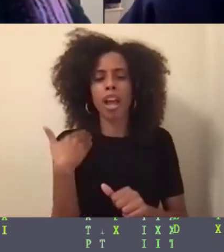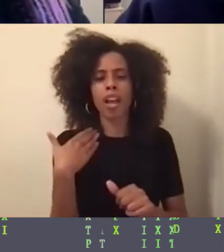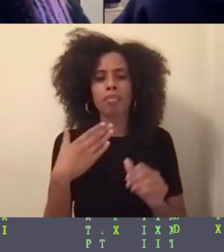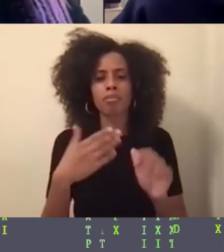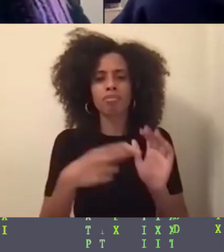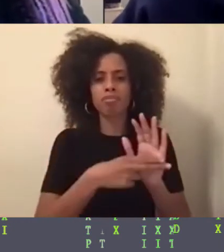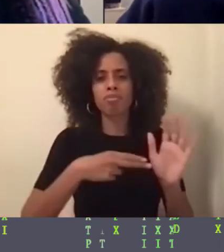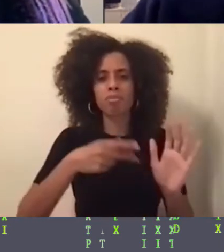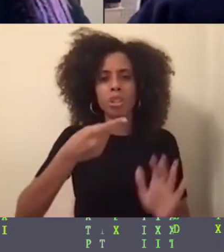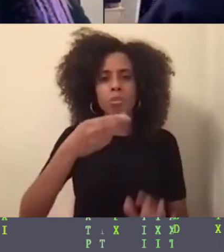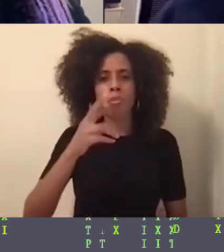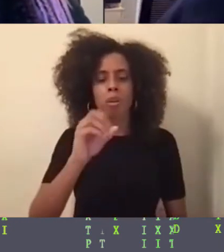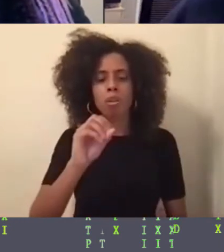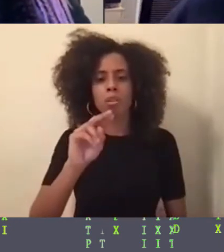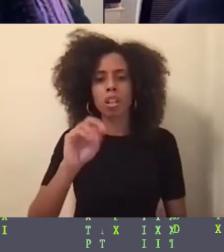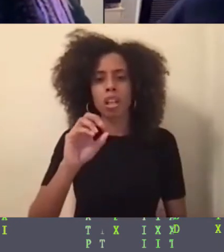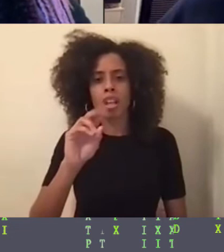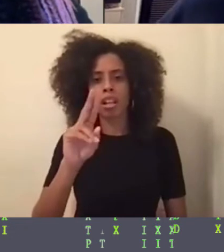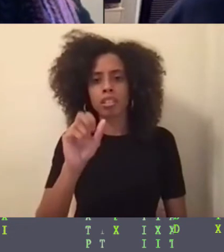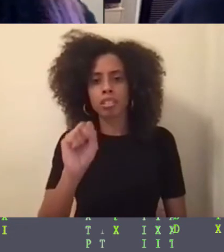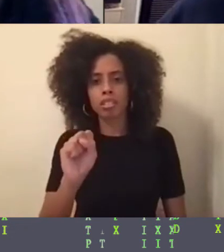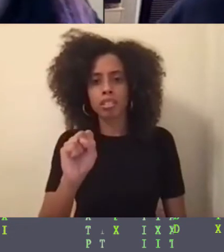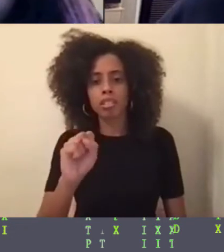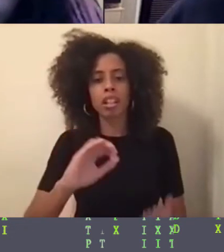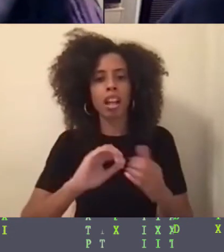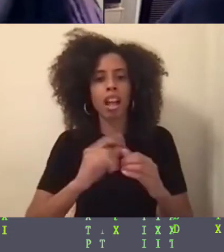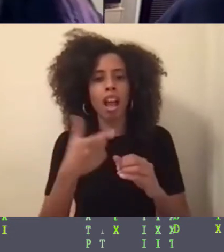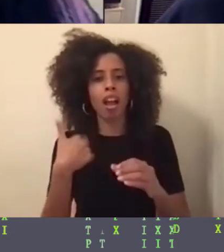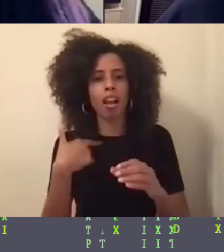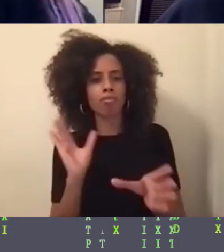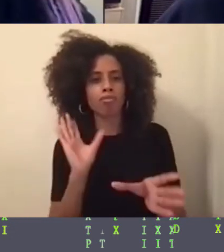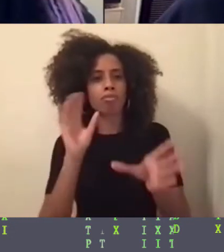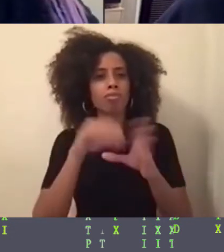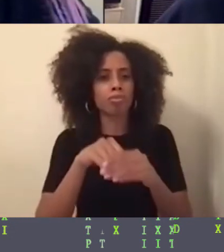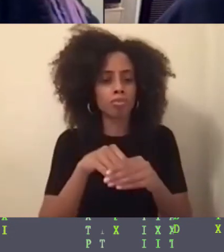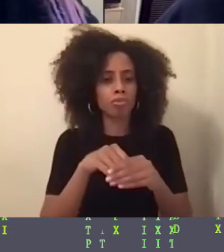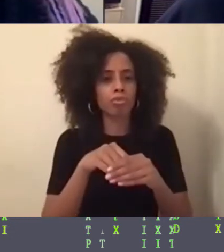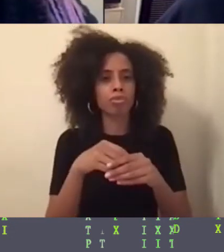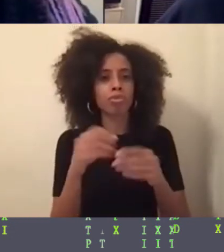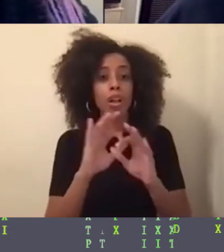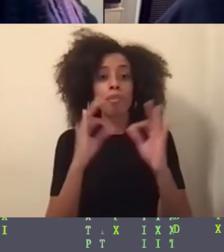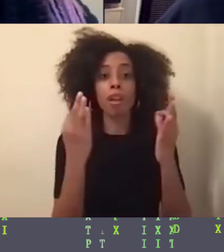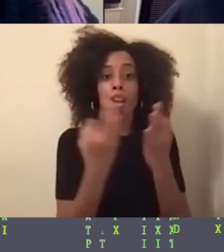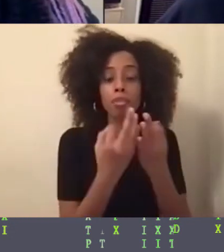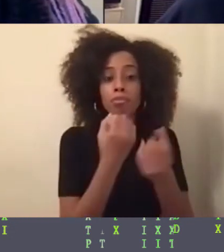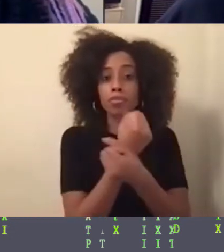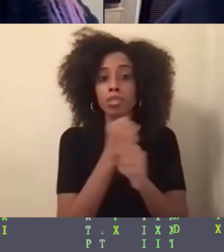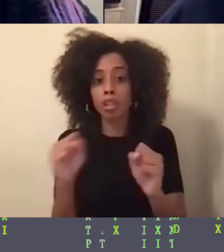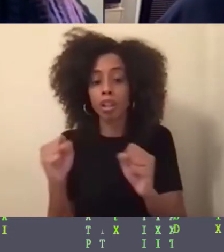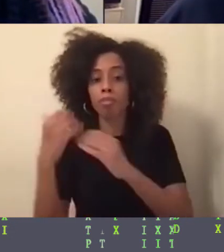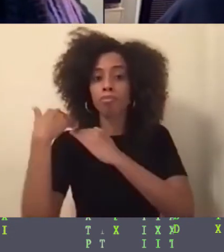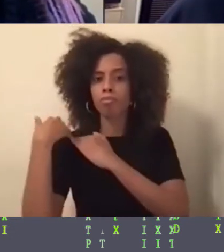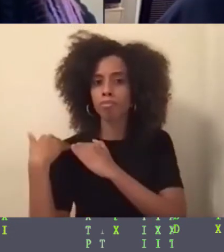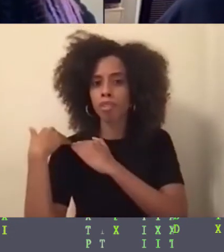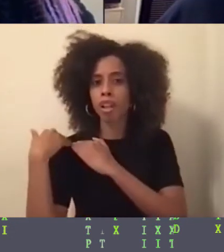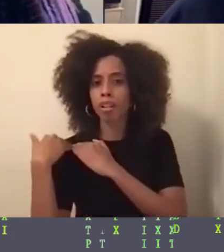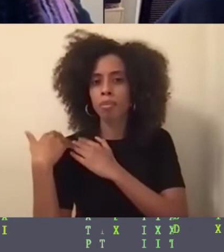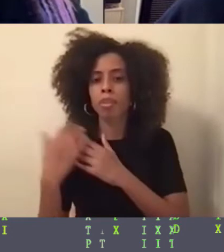family safety, accountability, all of these things that we've talked about? Um, so maybe, um,